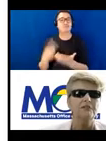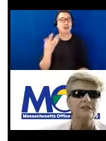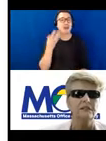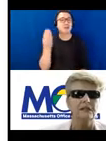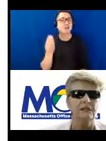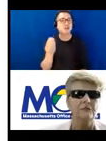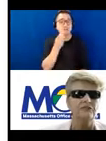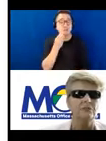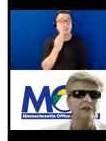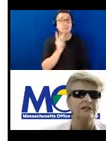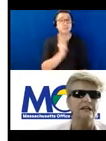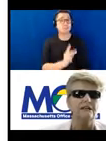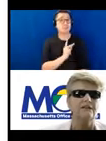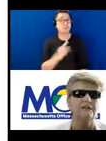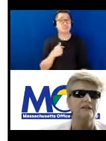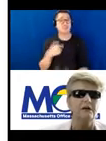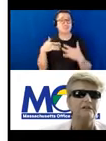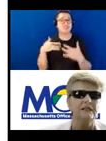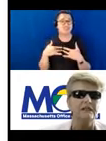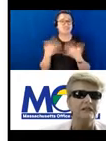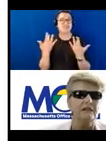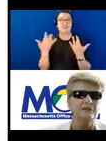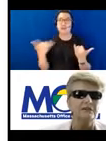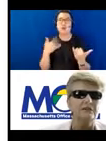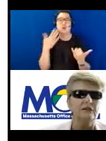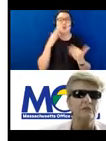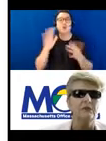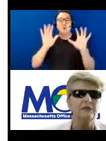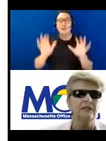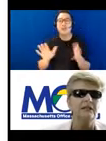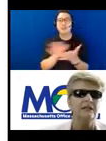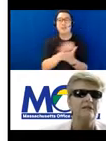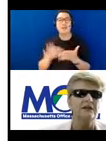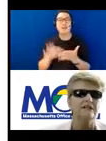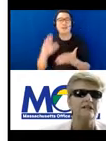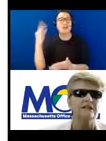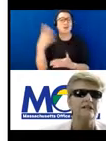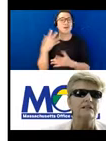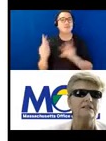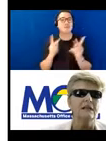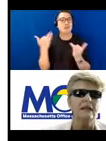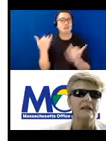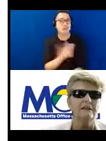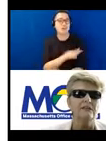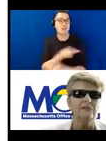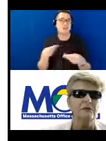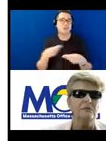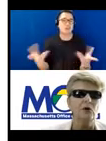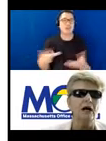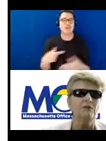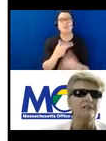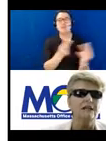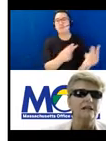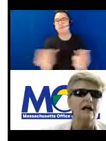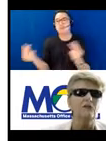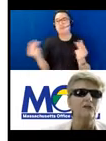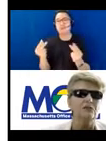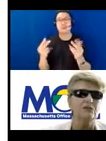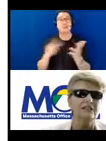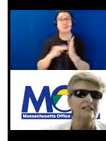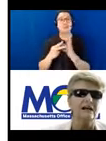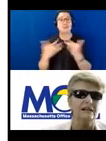I personally am super excited that the weather's getting nicer, people are getting their vaccines, and there's going to be more outdoor